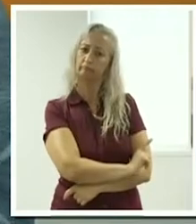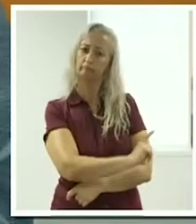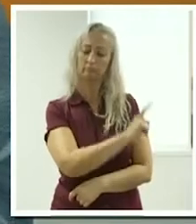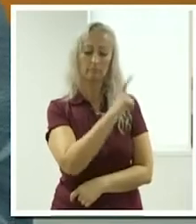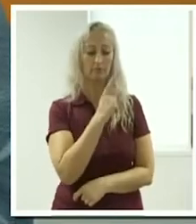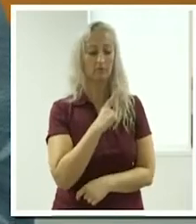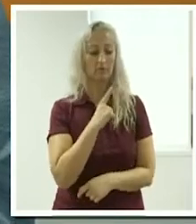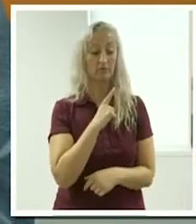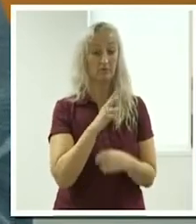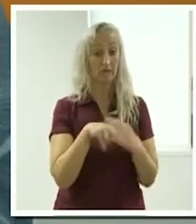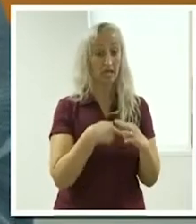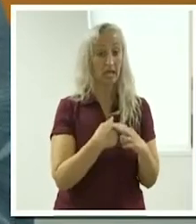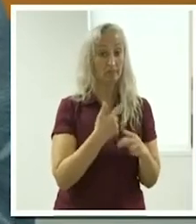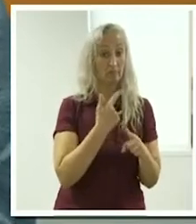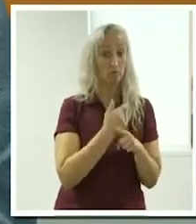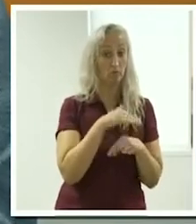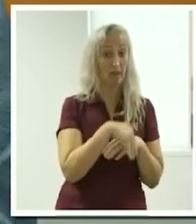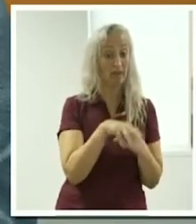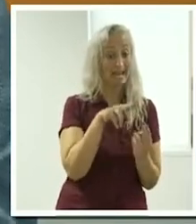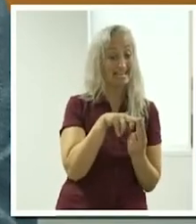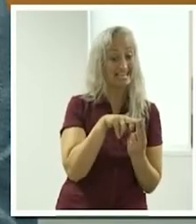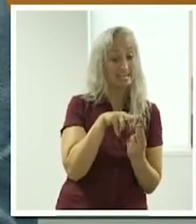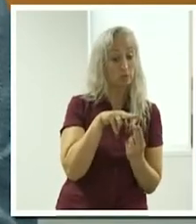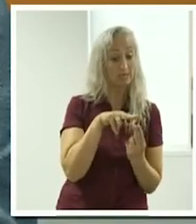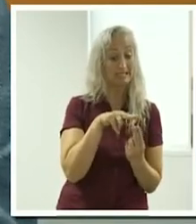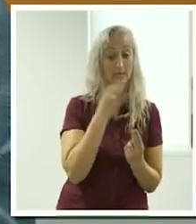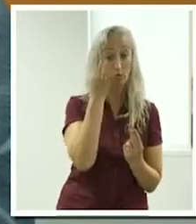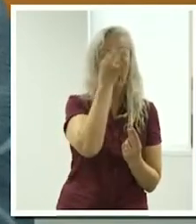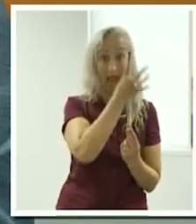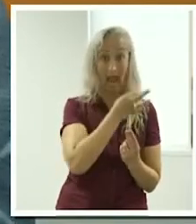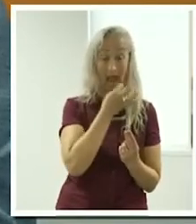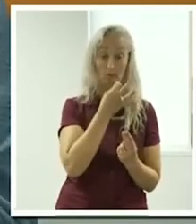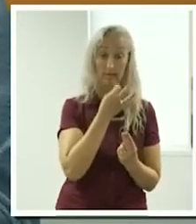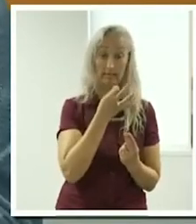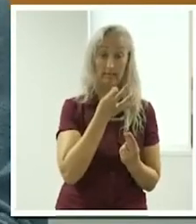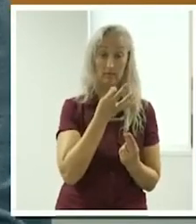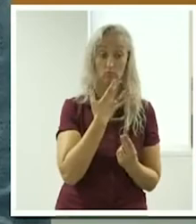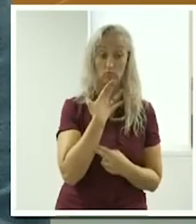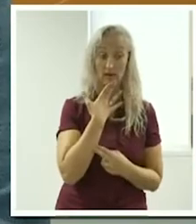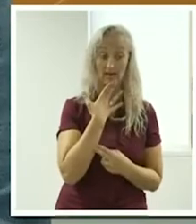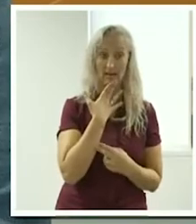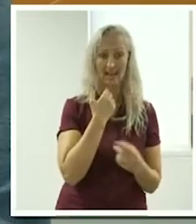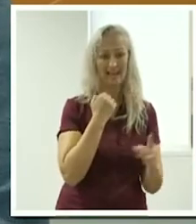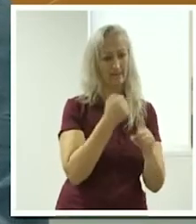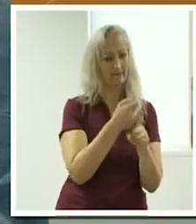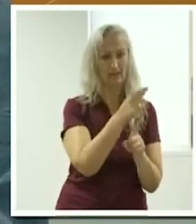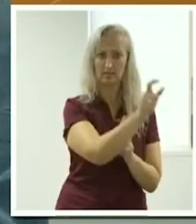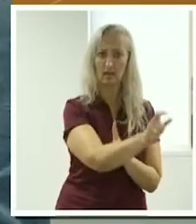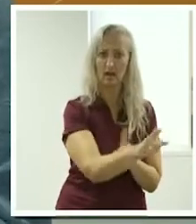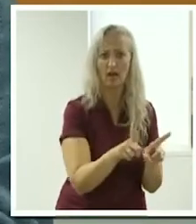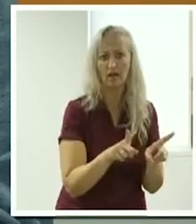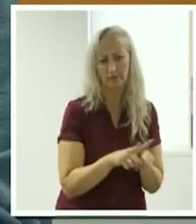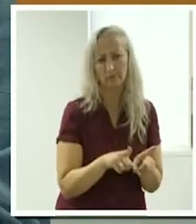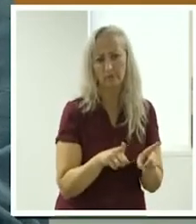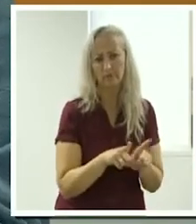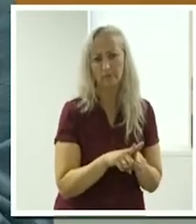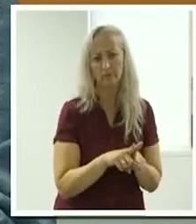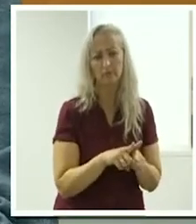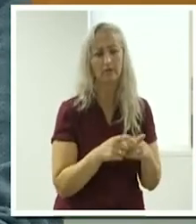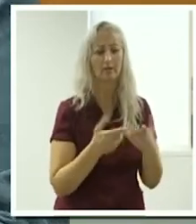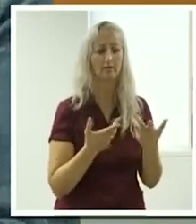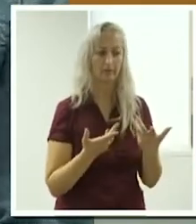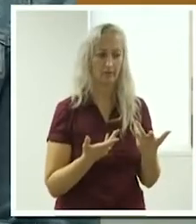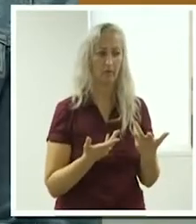an increase in that hourly rate, you've also got to remember it affects the client as well. So,